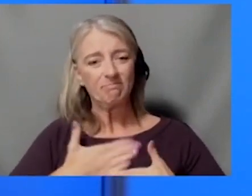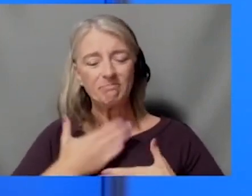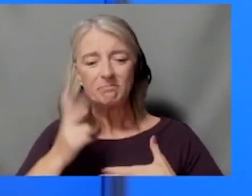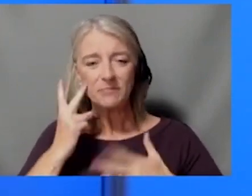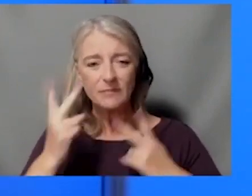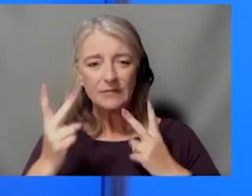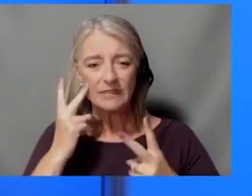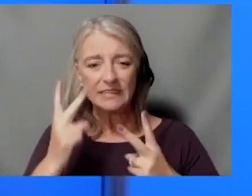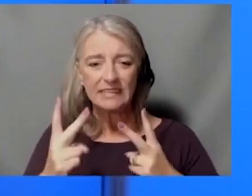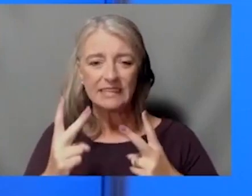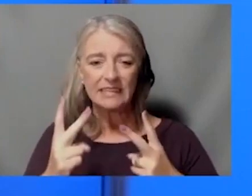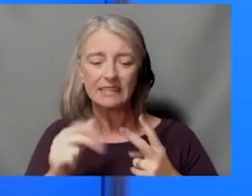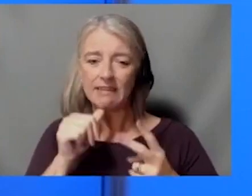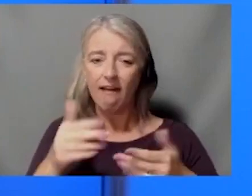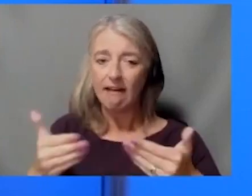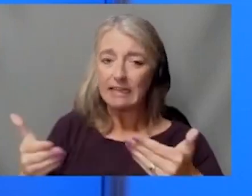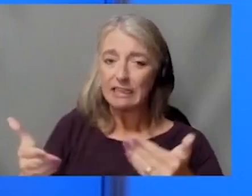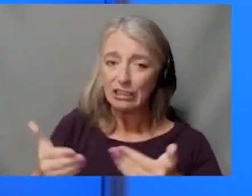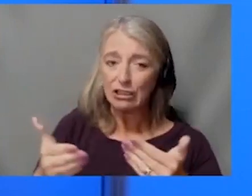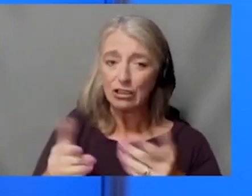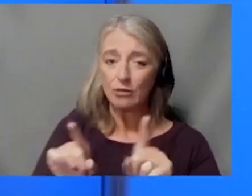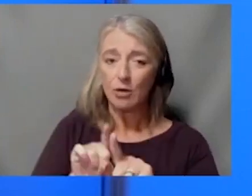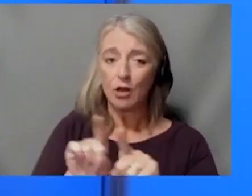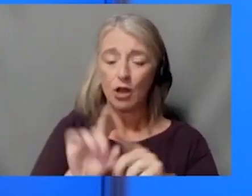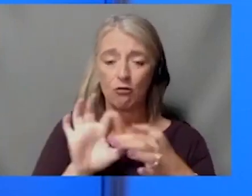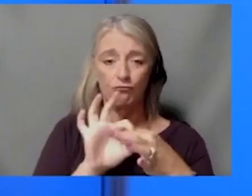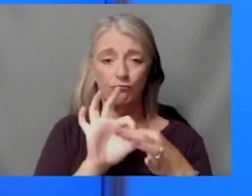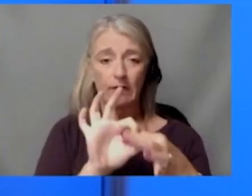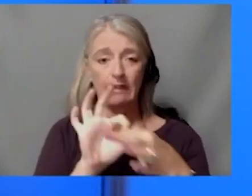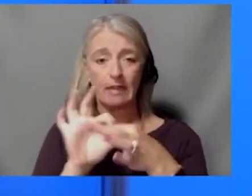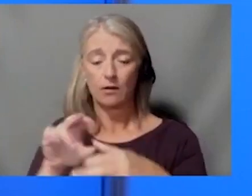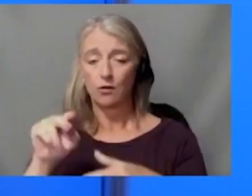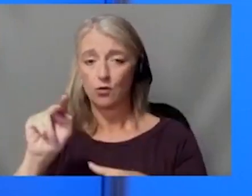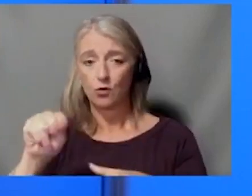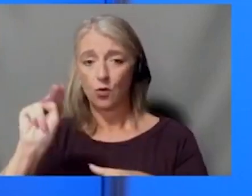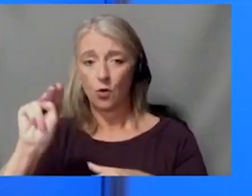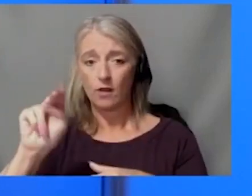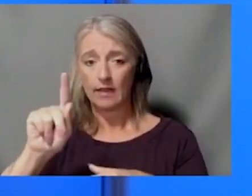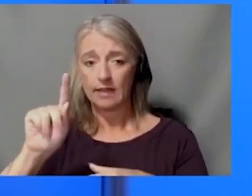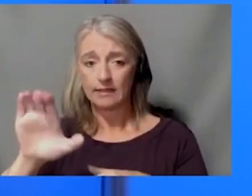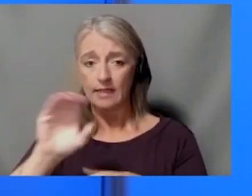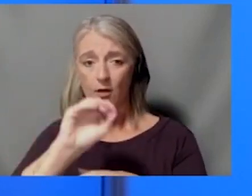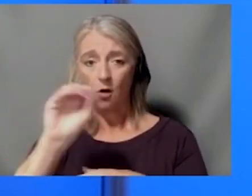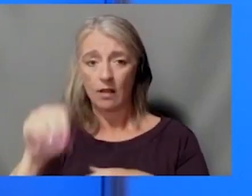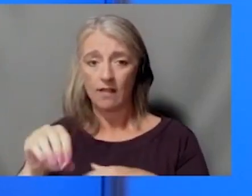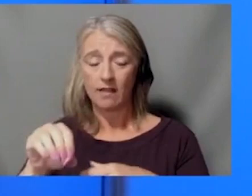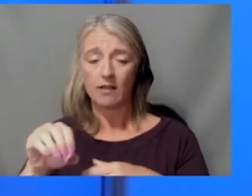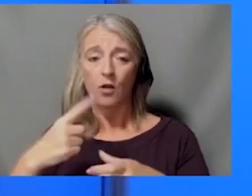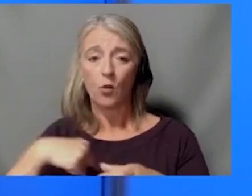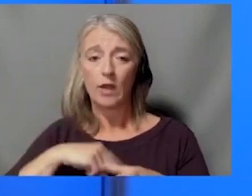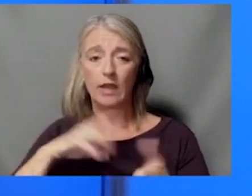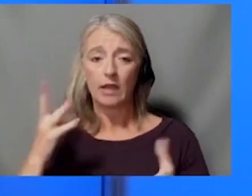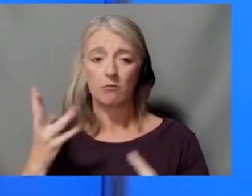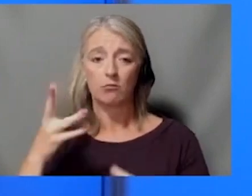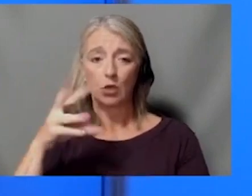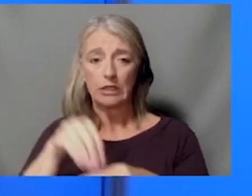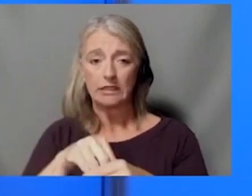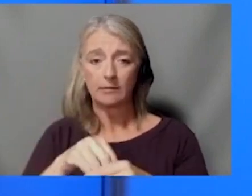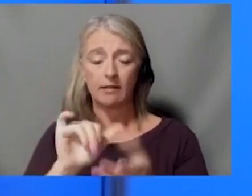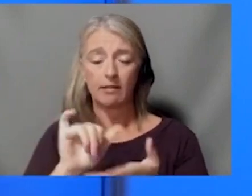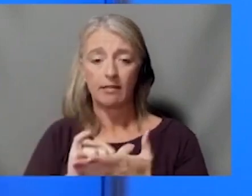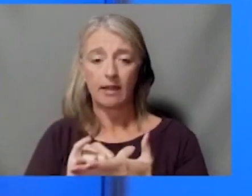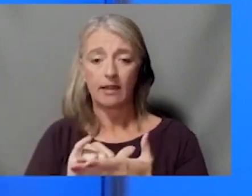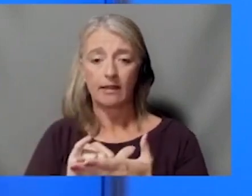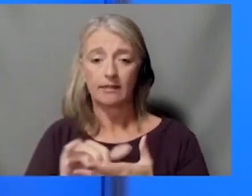here, but our relationship with North Kansas City, Olathe, and many others are able to participate in this comprehensive designation. So